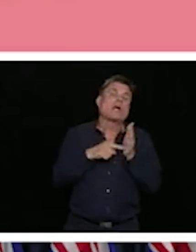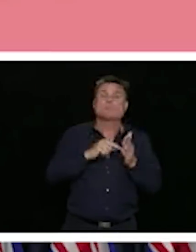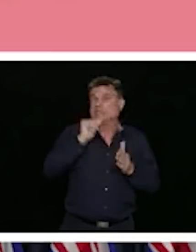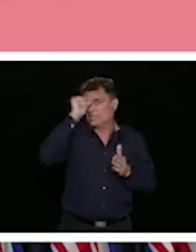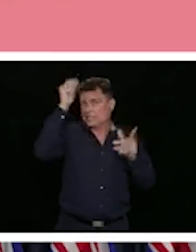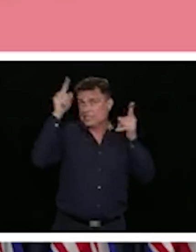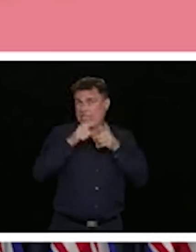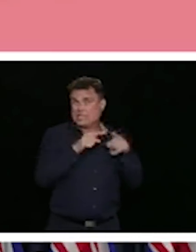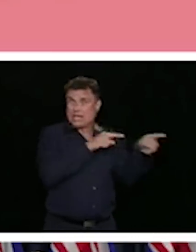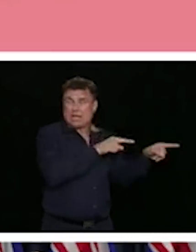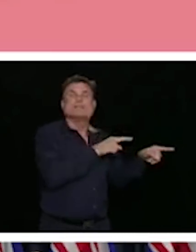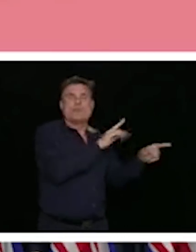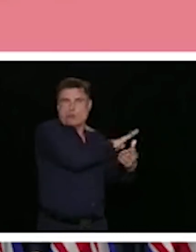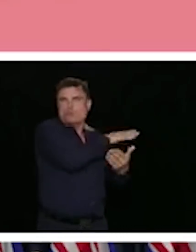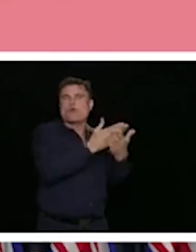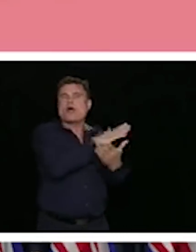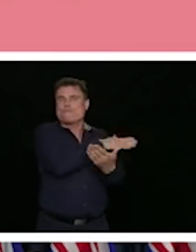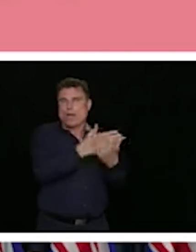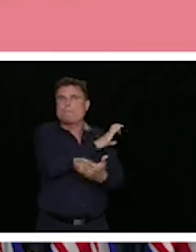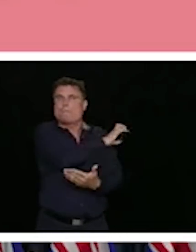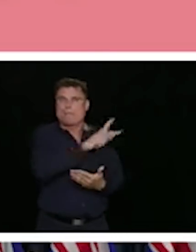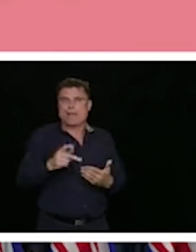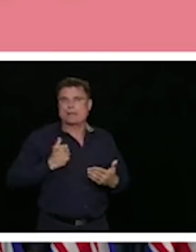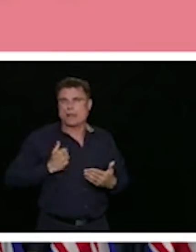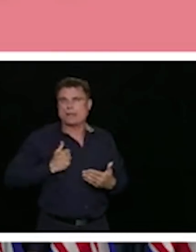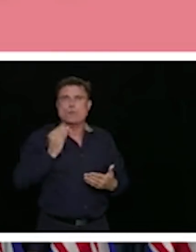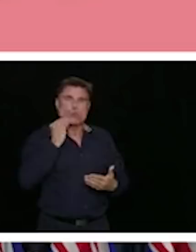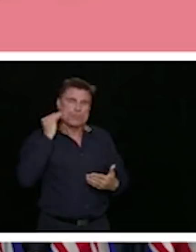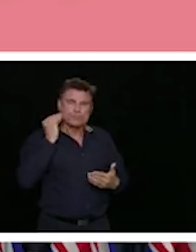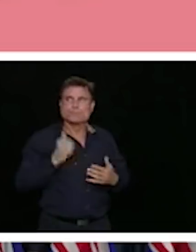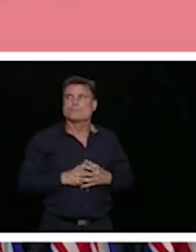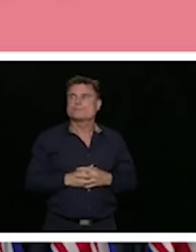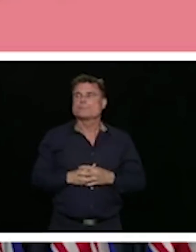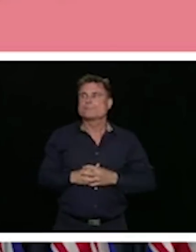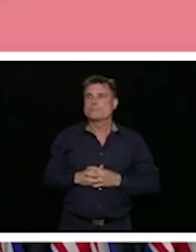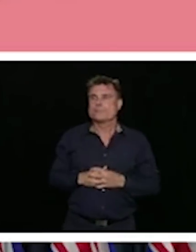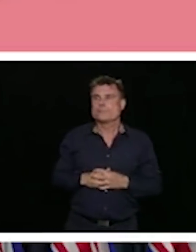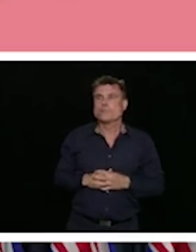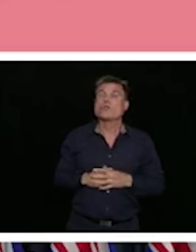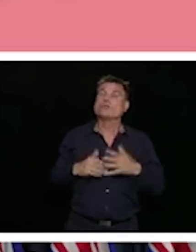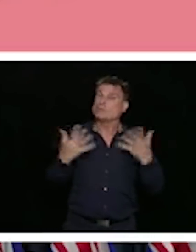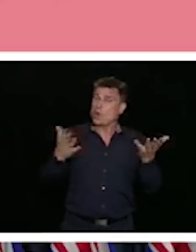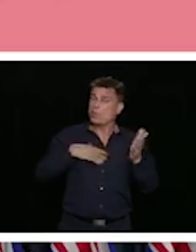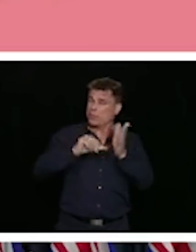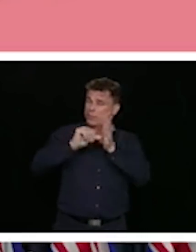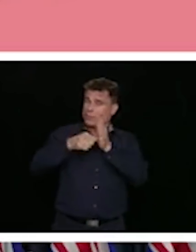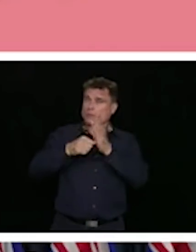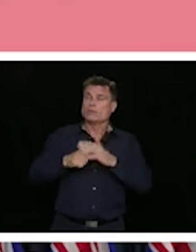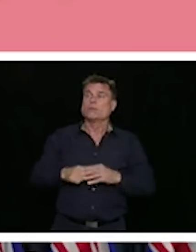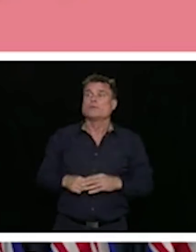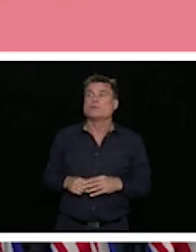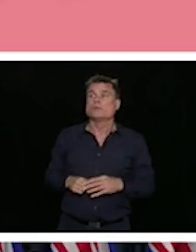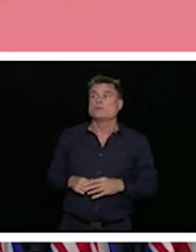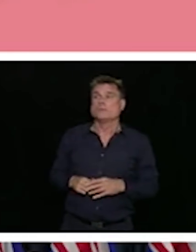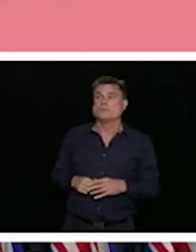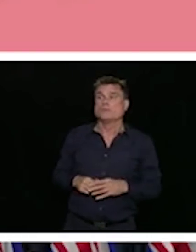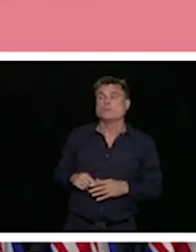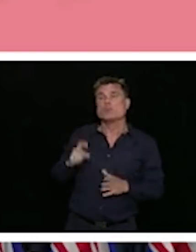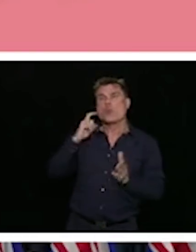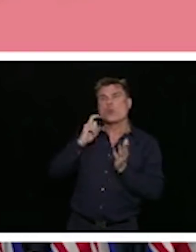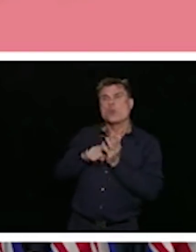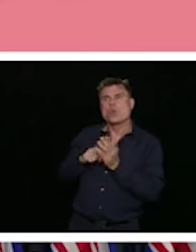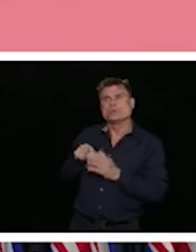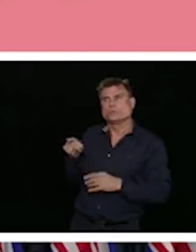The other important thing to note in this is that we are starting to see people who are testing